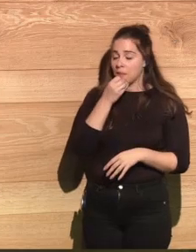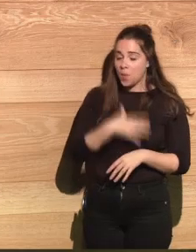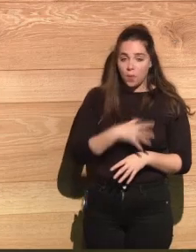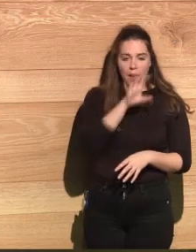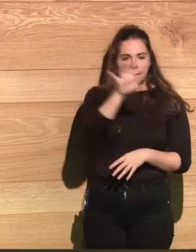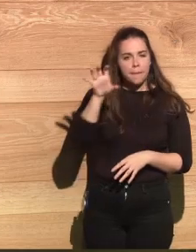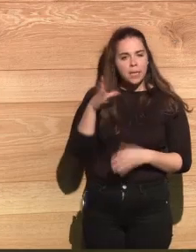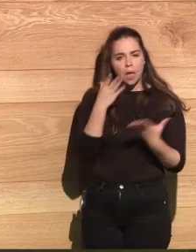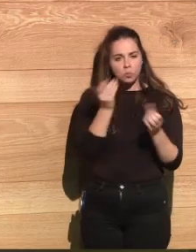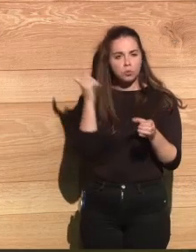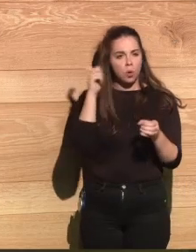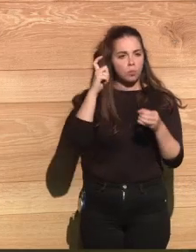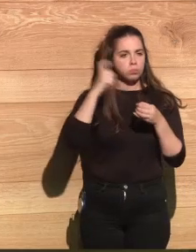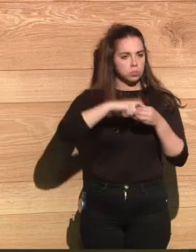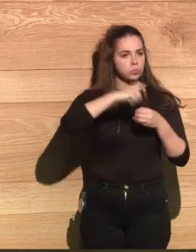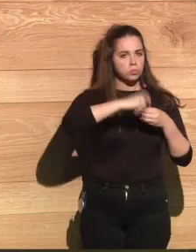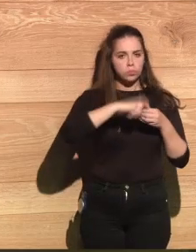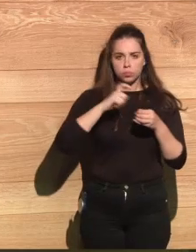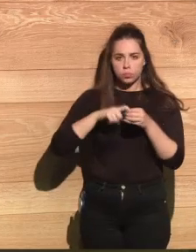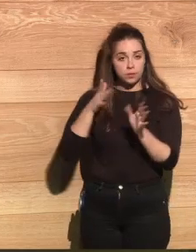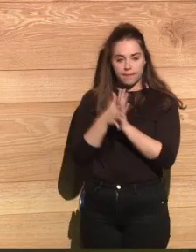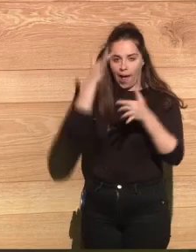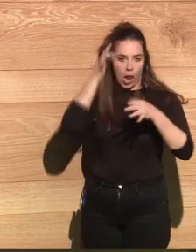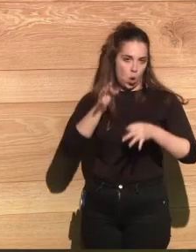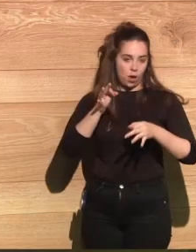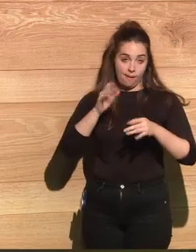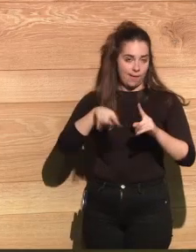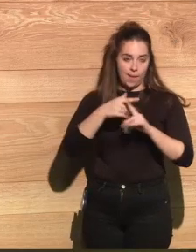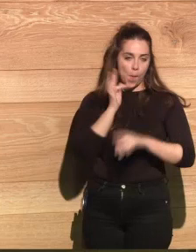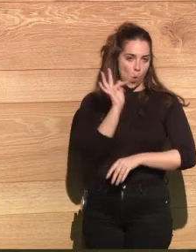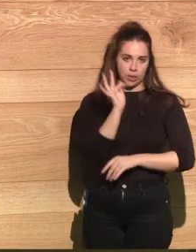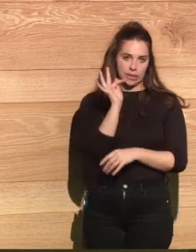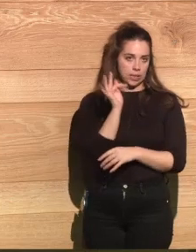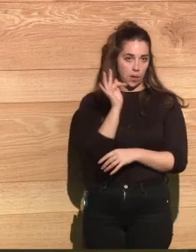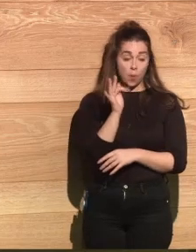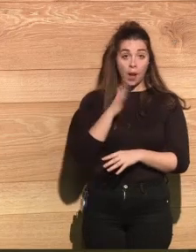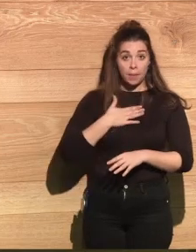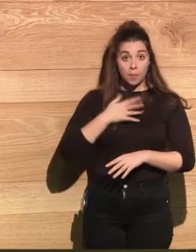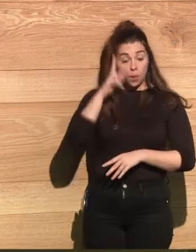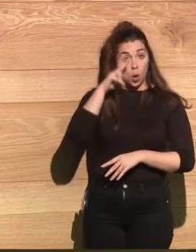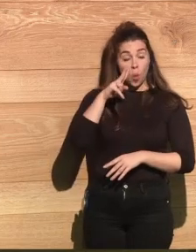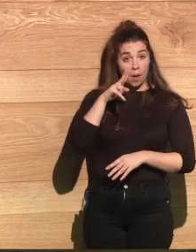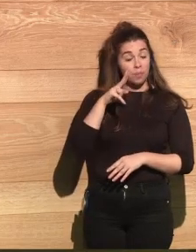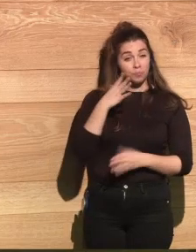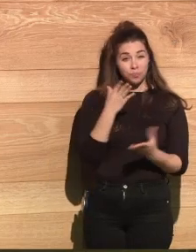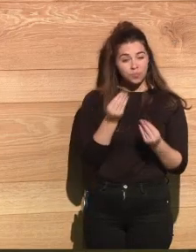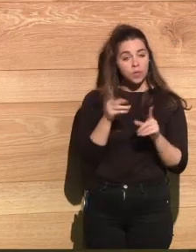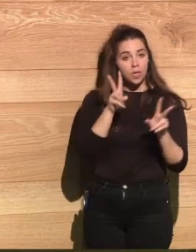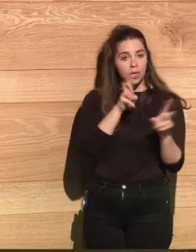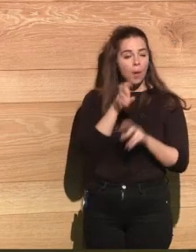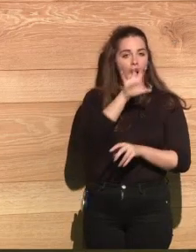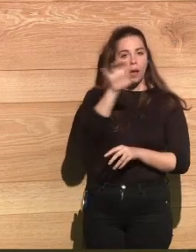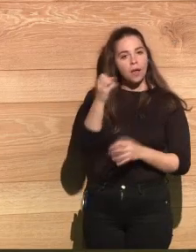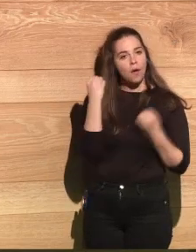Well, many countries have passed and support something that's positive. But I'm